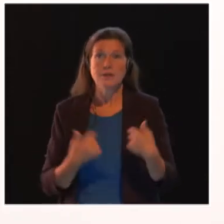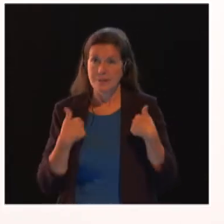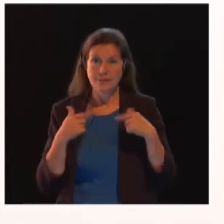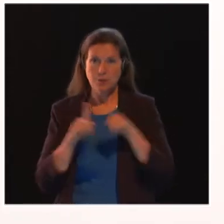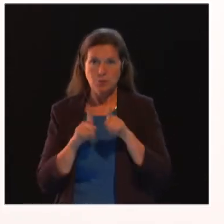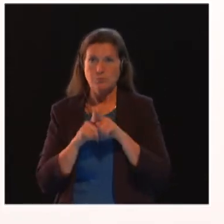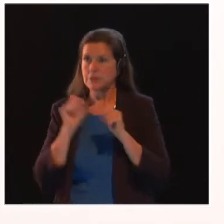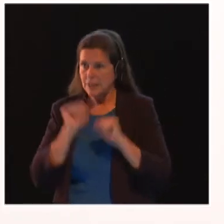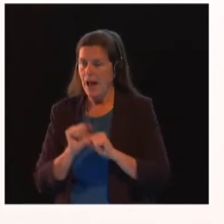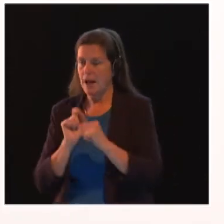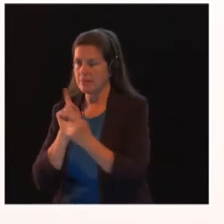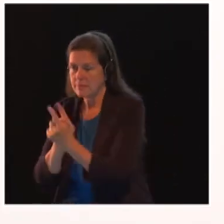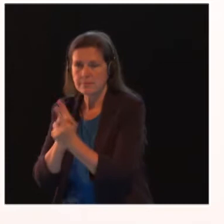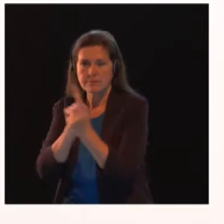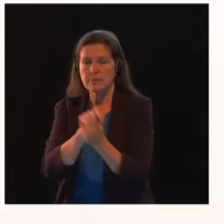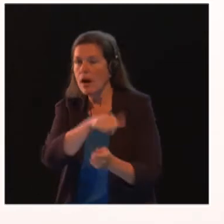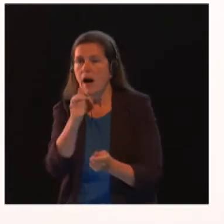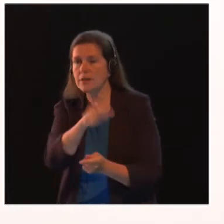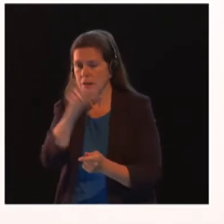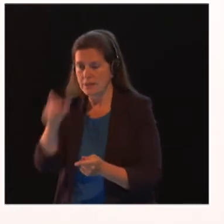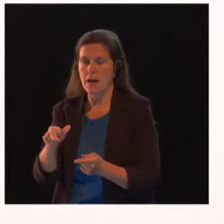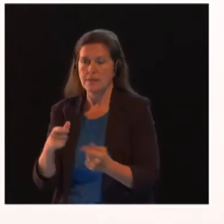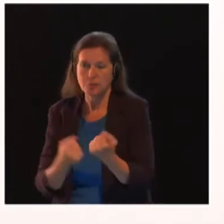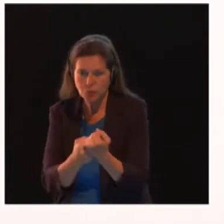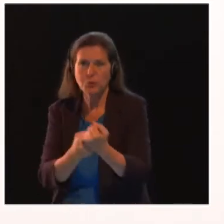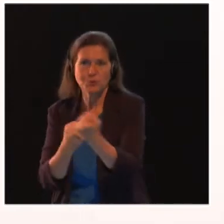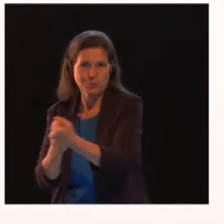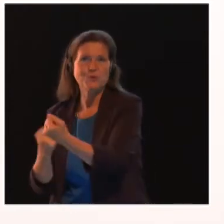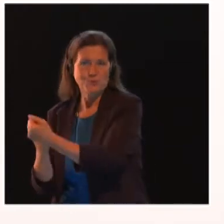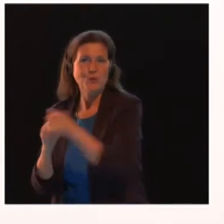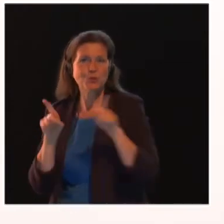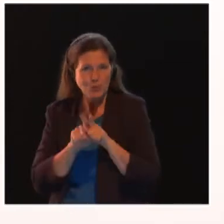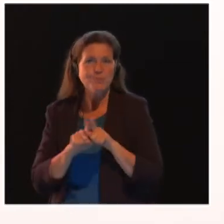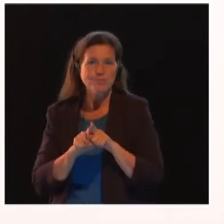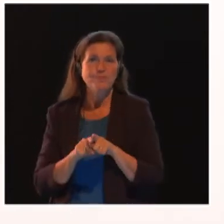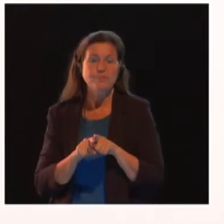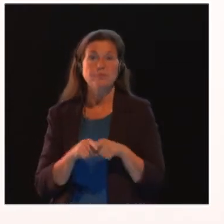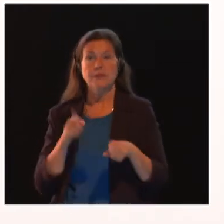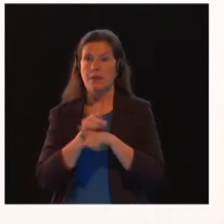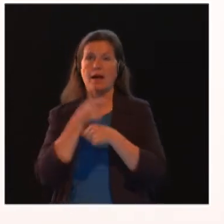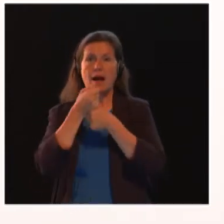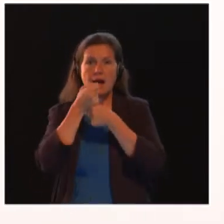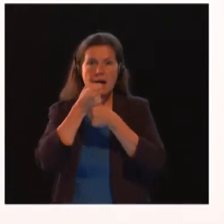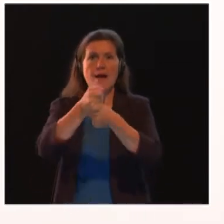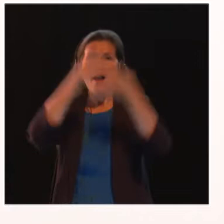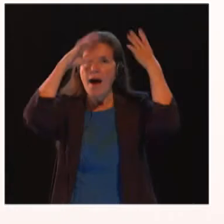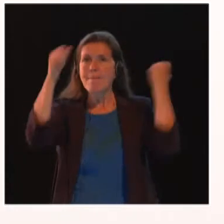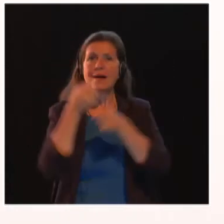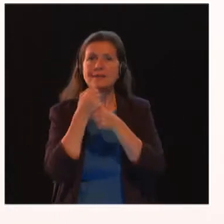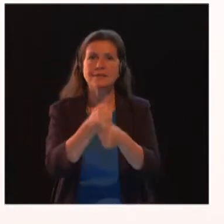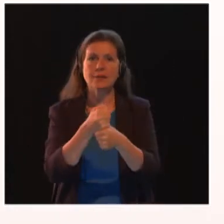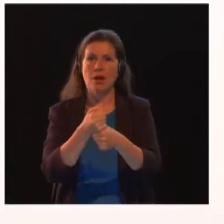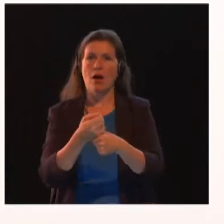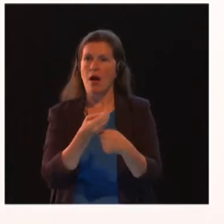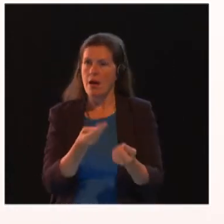she is actually there to actively support them. By being an ambassador, having a platform for her to speak,